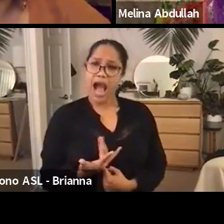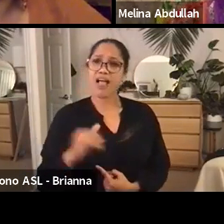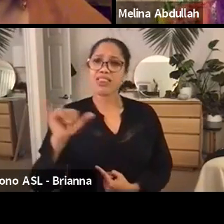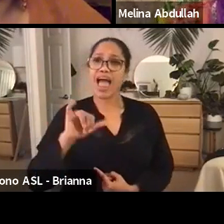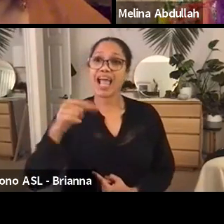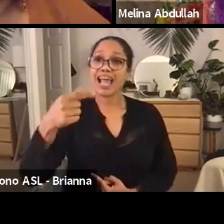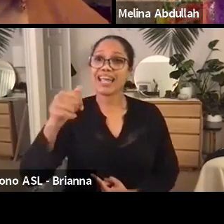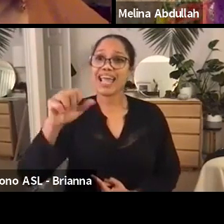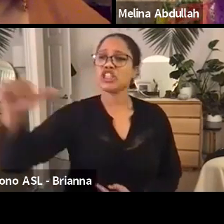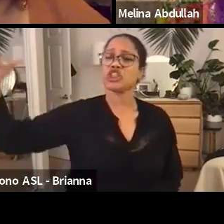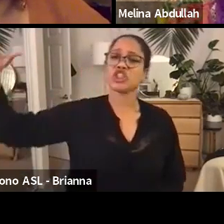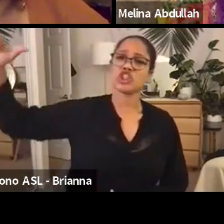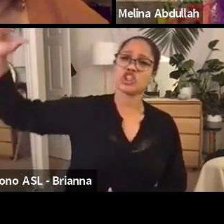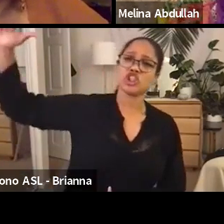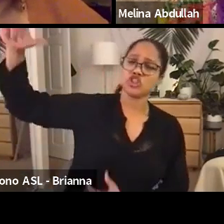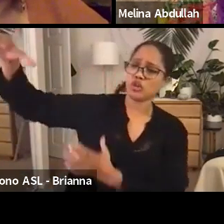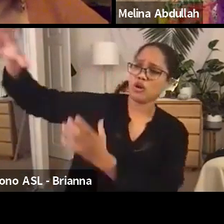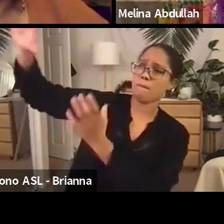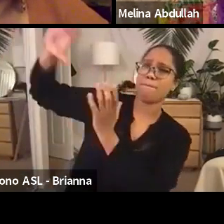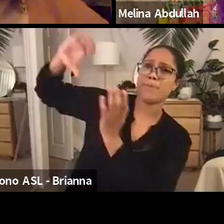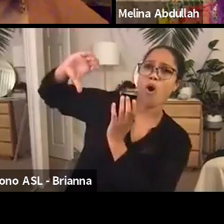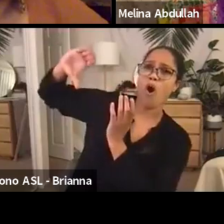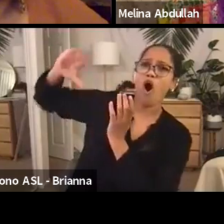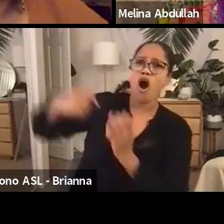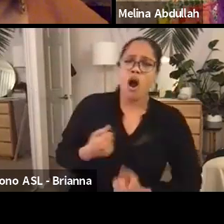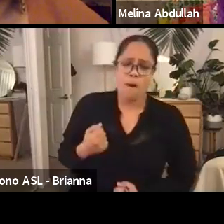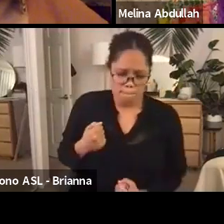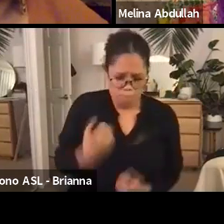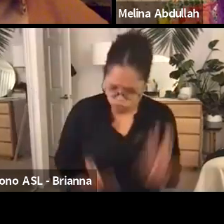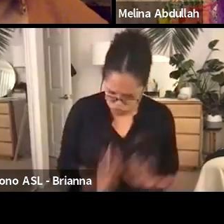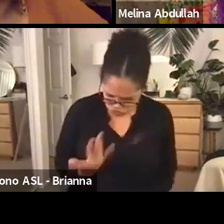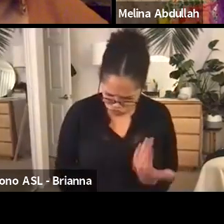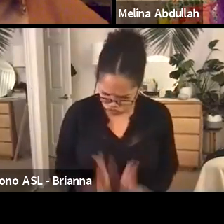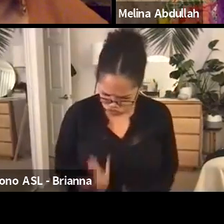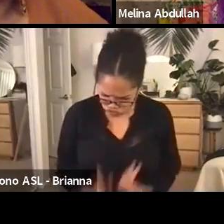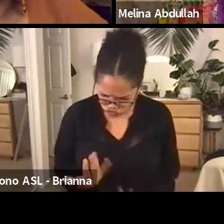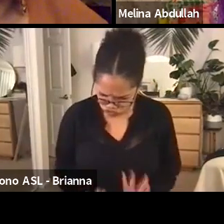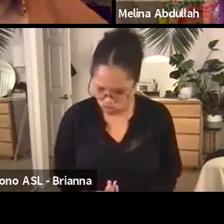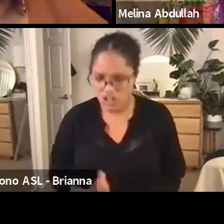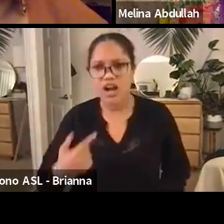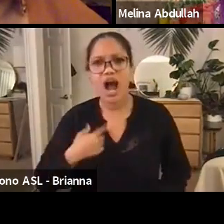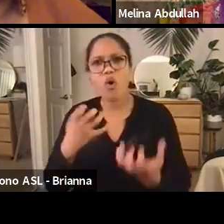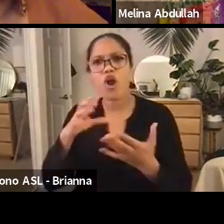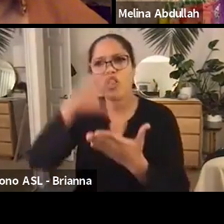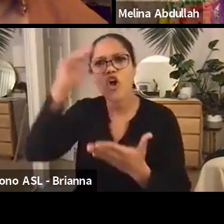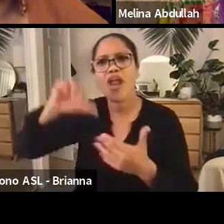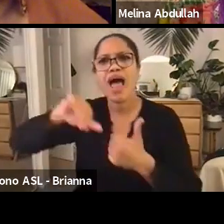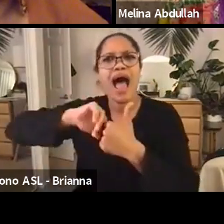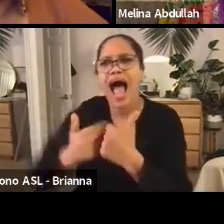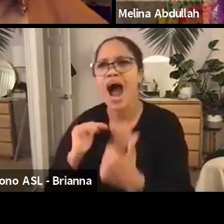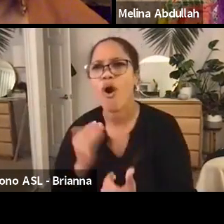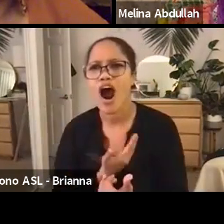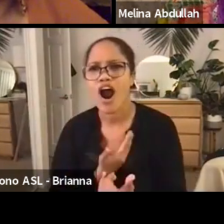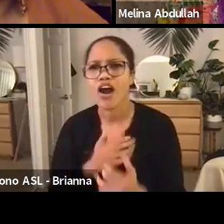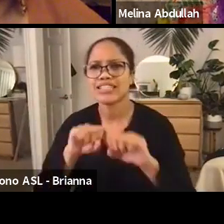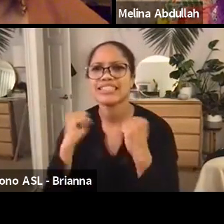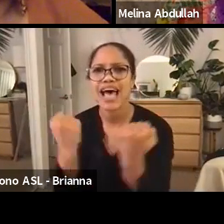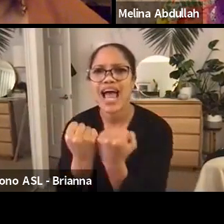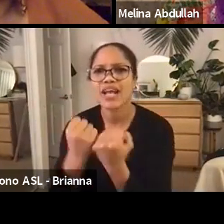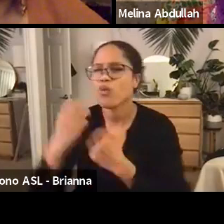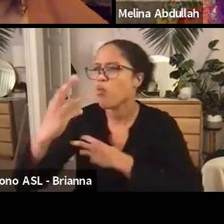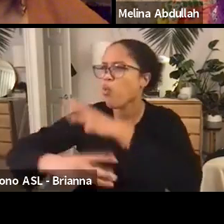determined, um, to number one, learn every single aspect of how our society, um, intentionally